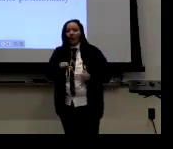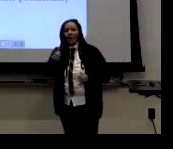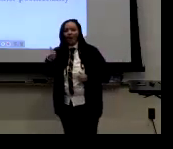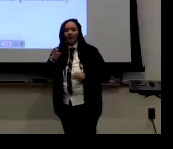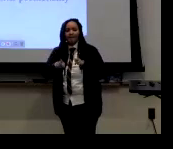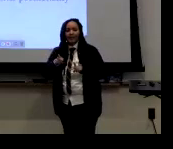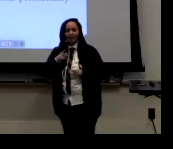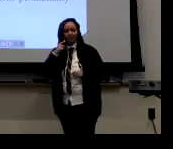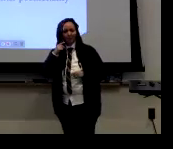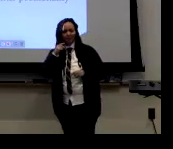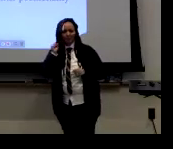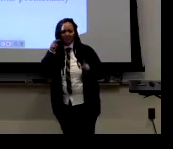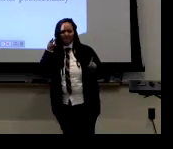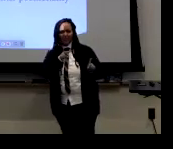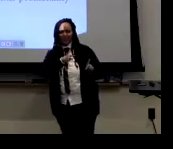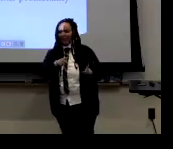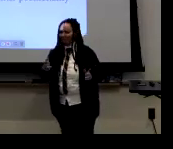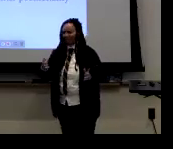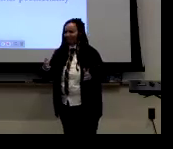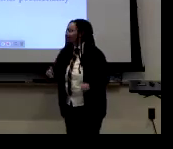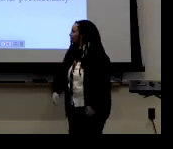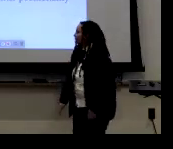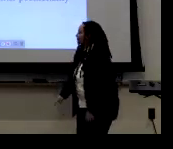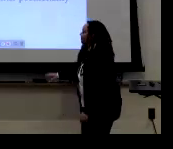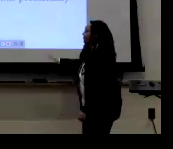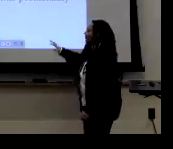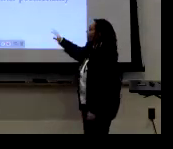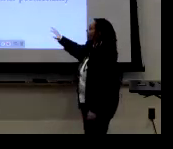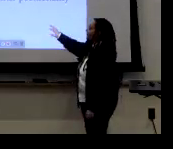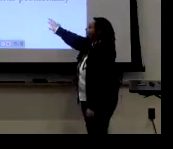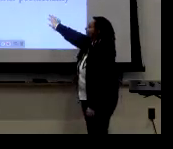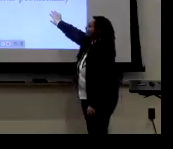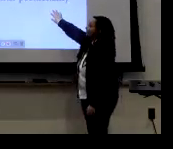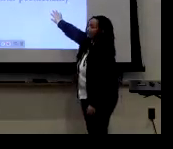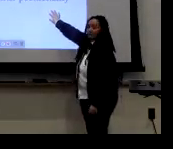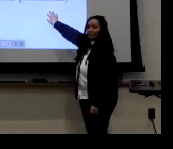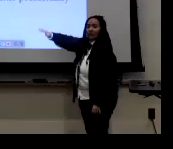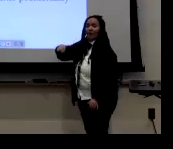signing doesn't match you, match who you are. And how people view you.